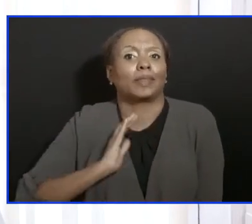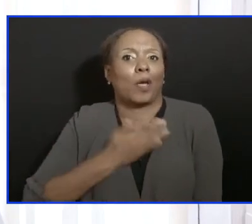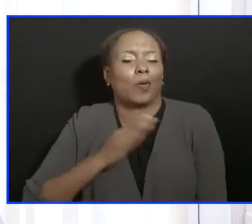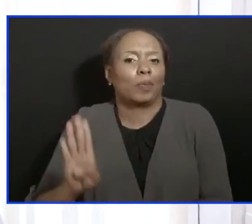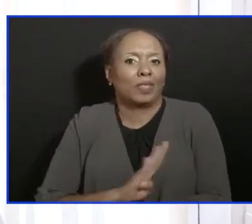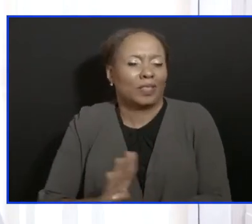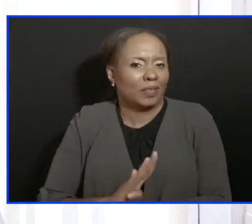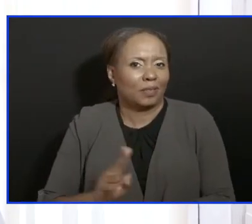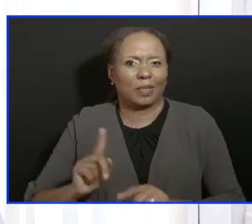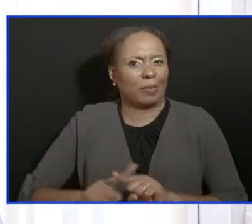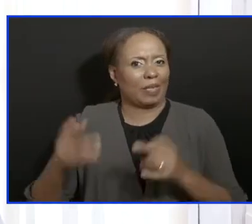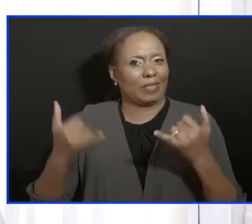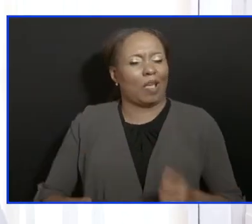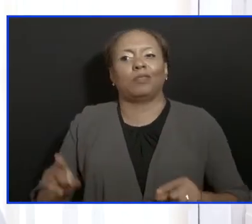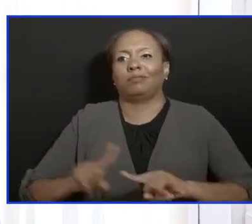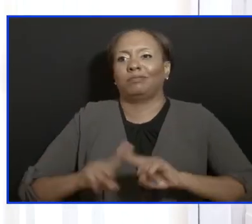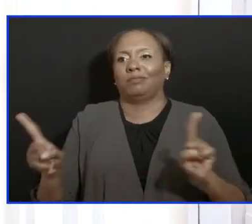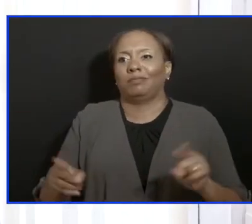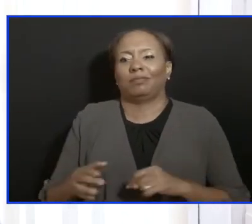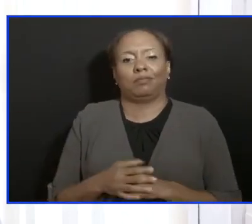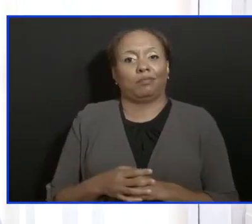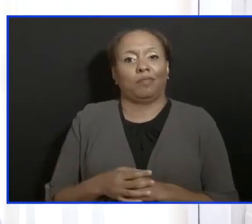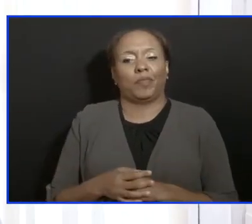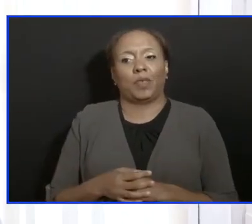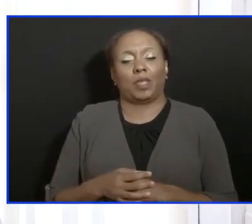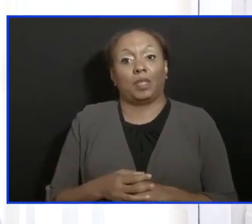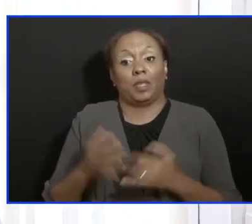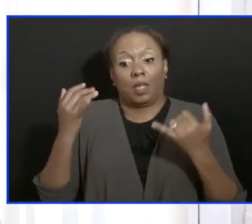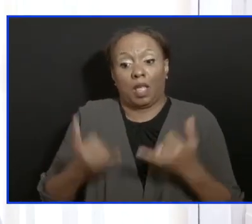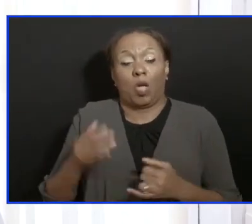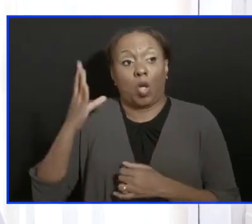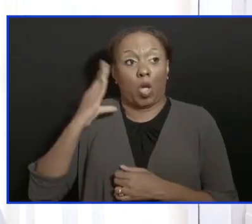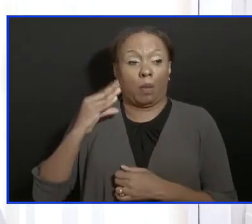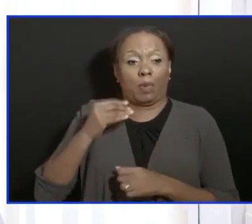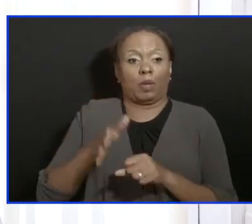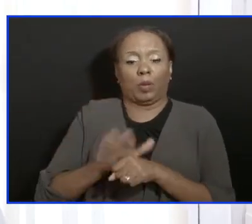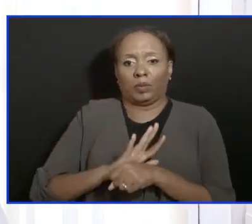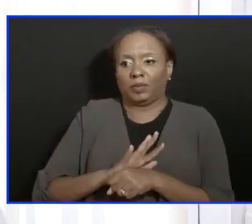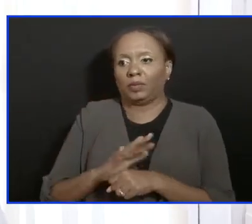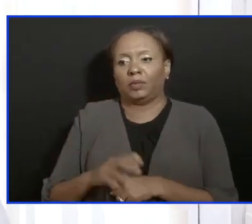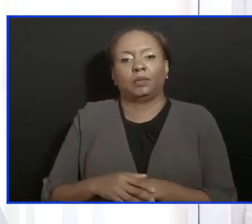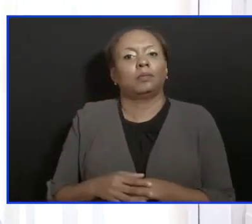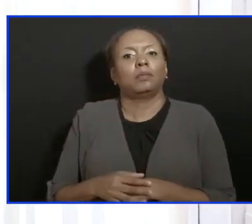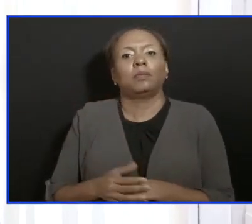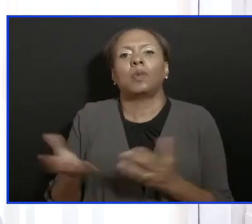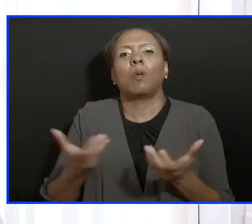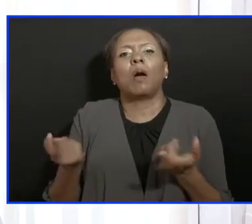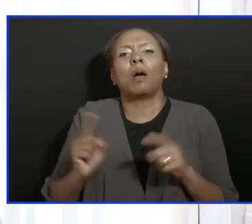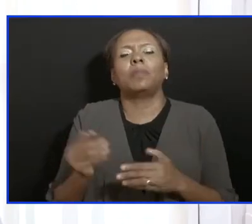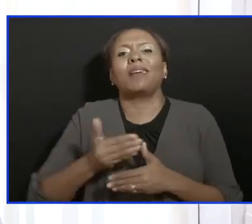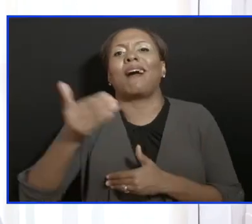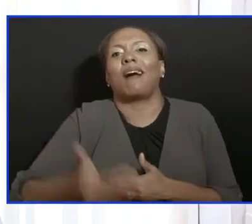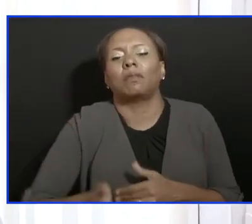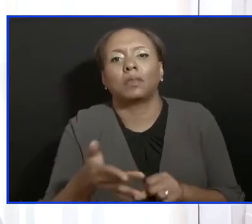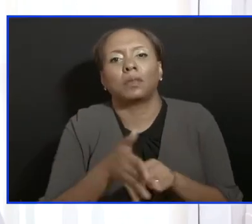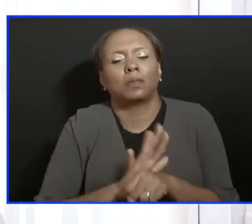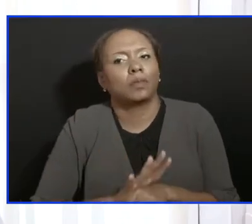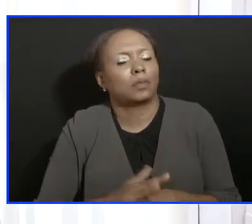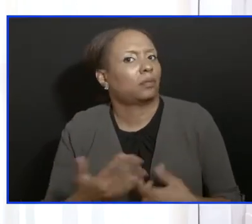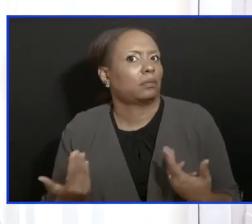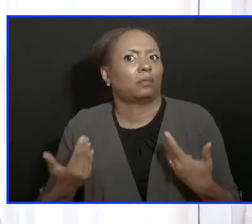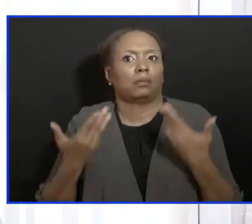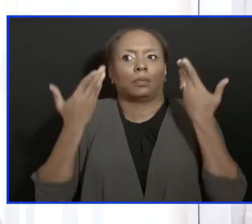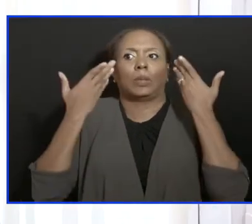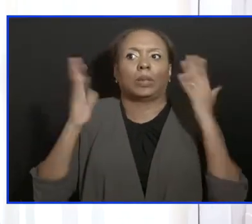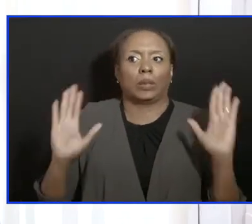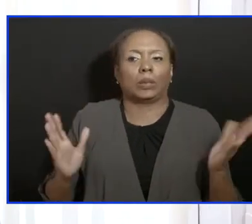post-COVID, because there is no post-COVID. We have to reconstruct during COVID. And that's the message that I'm trying to